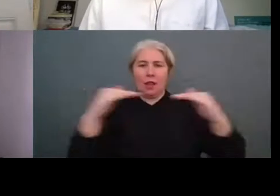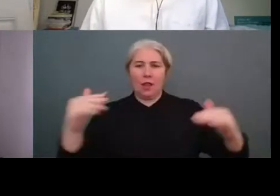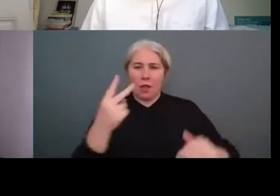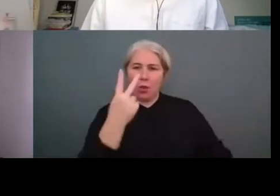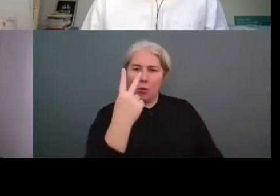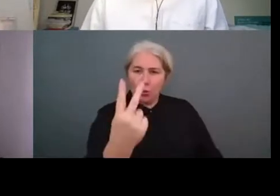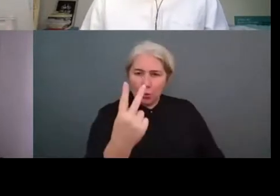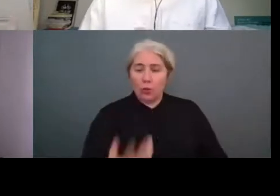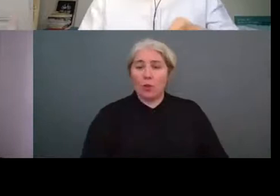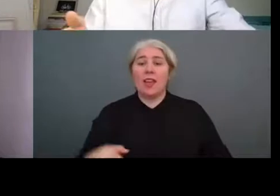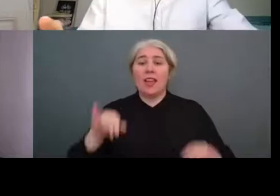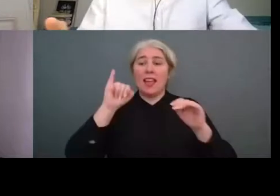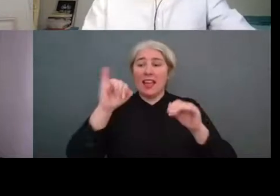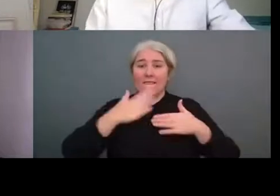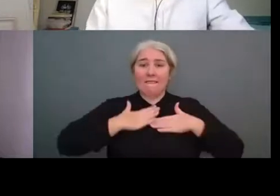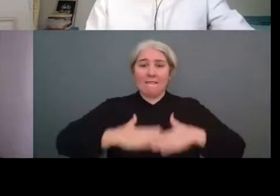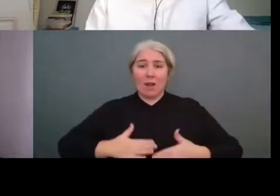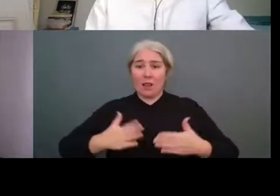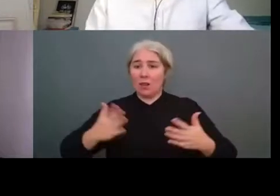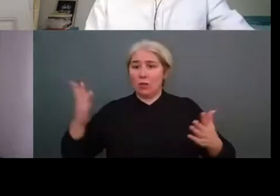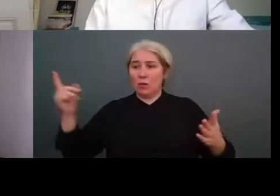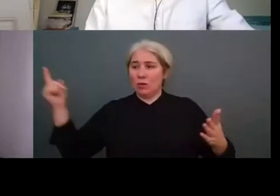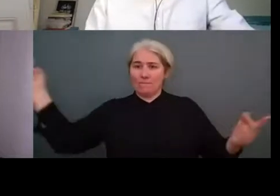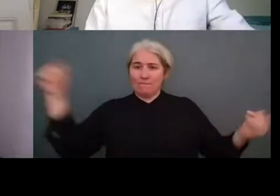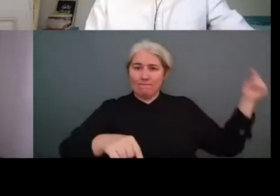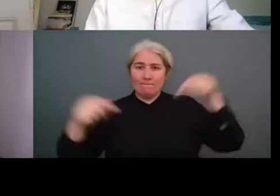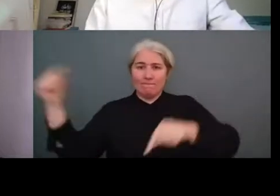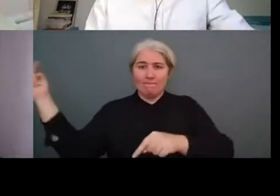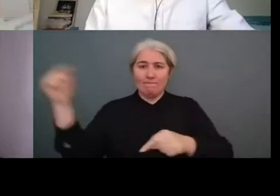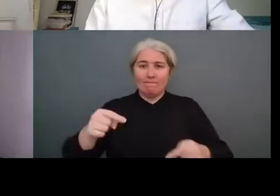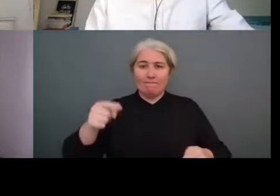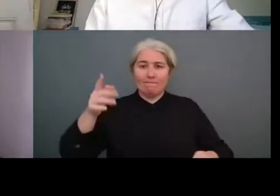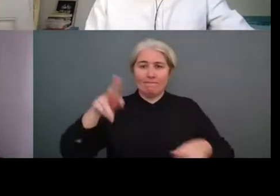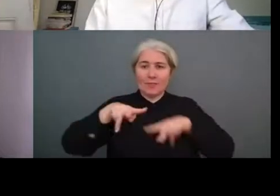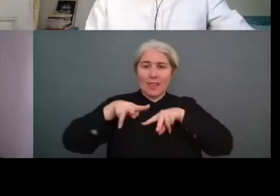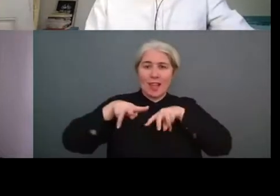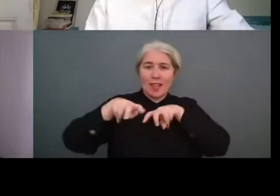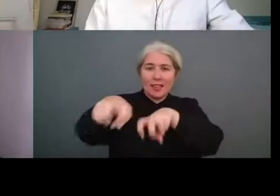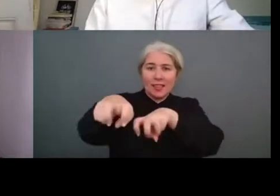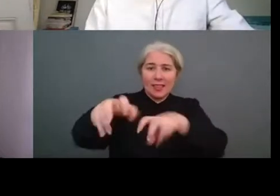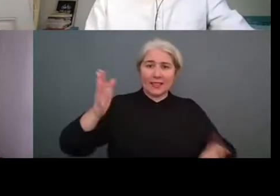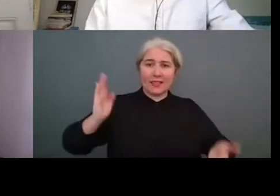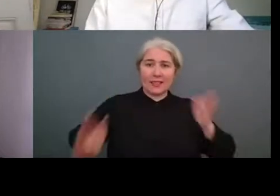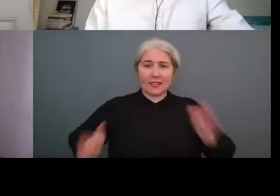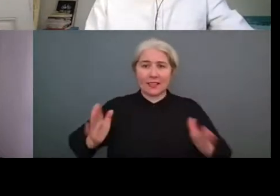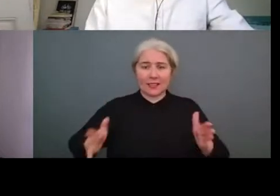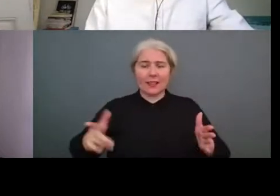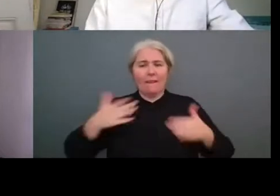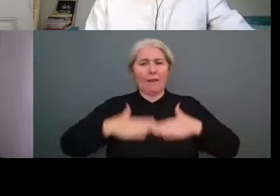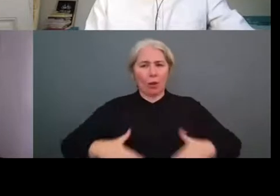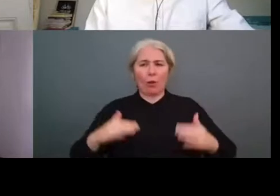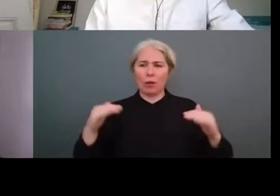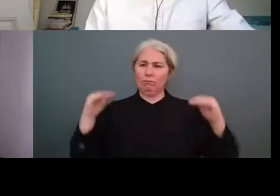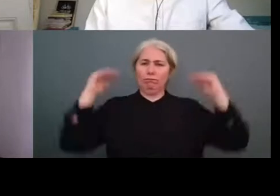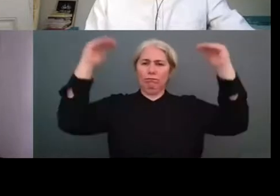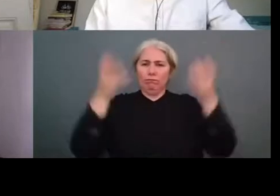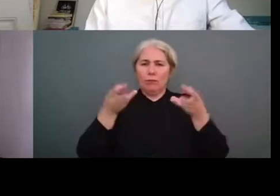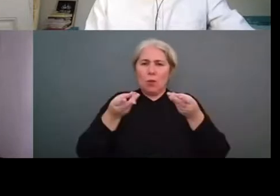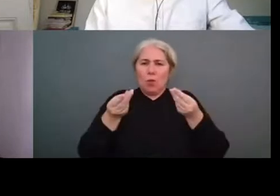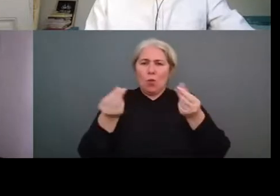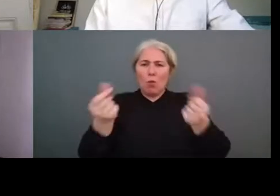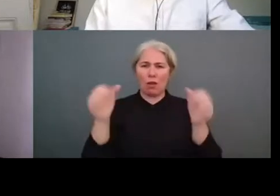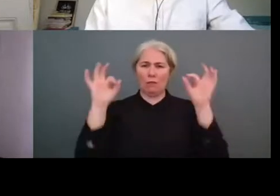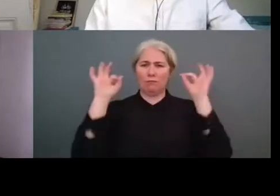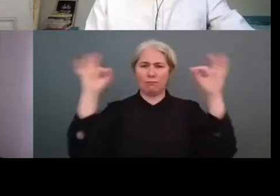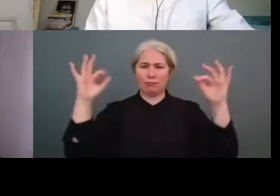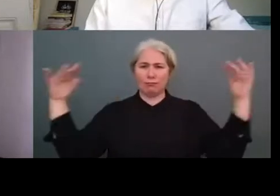out the athletes what is the best way to avoid it still maintaining the quality of the event of course um and i'm sure there are a lot